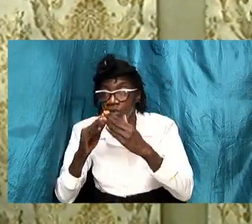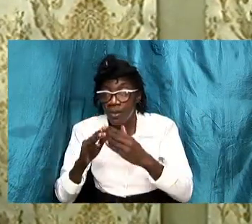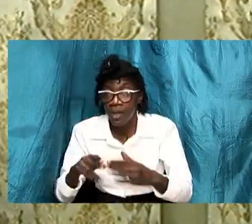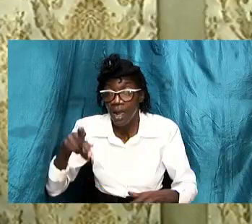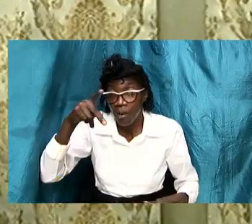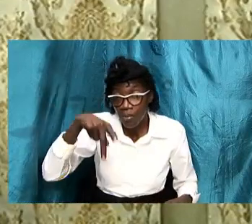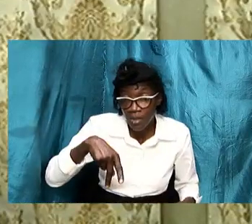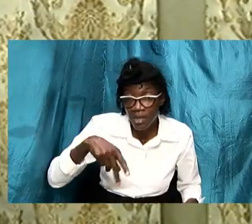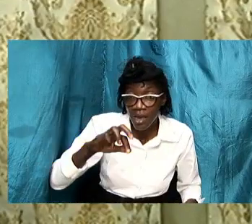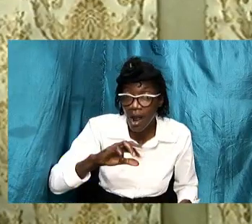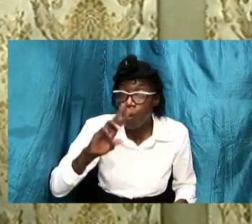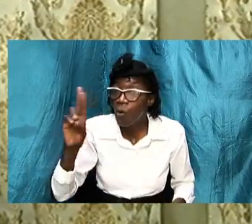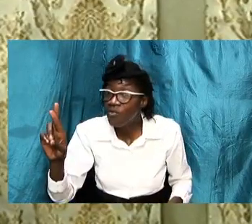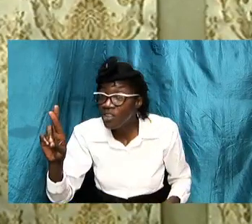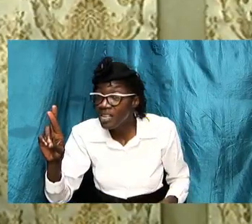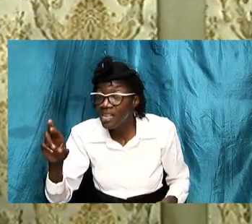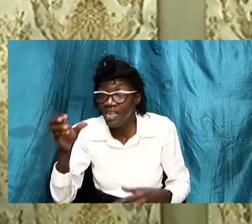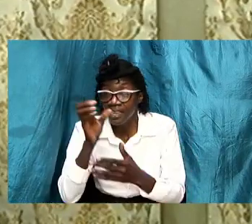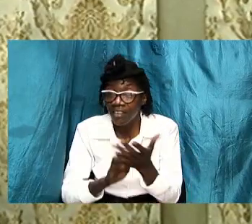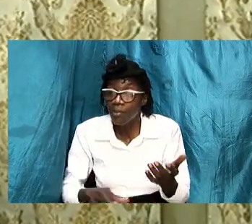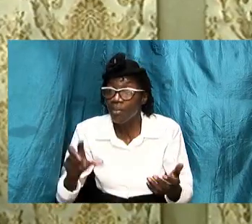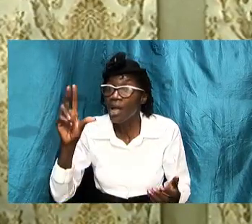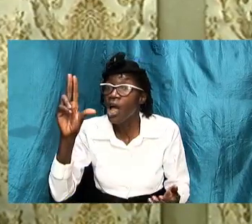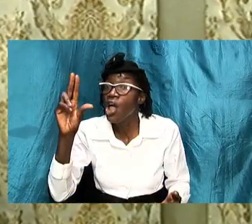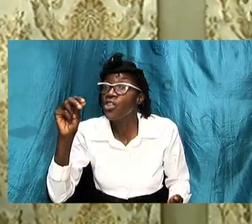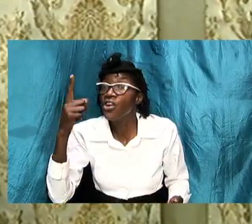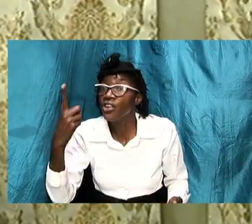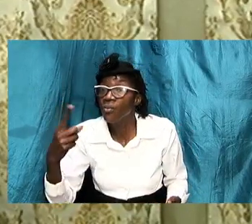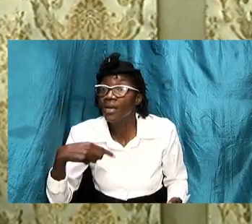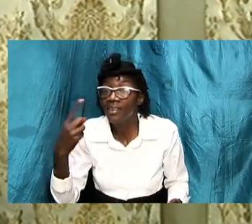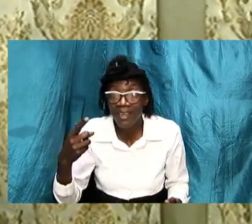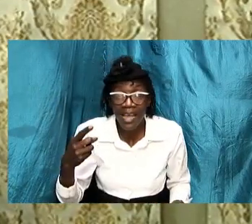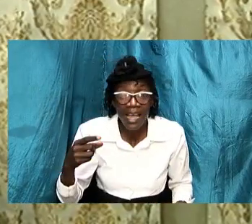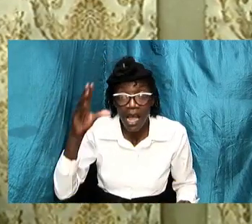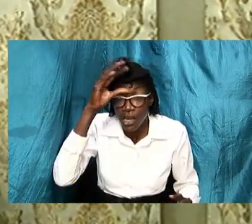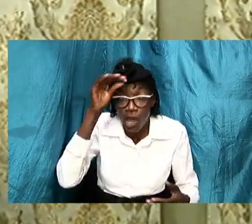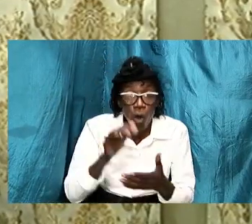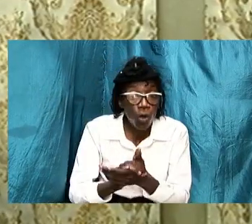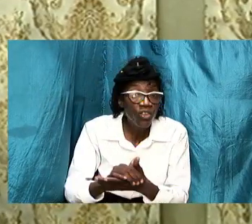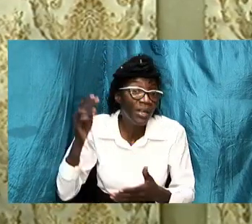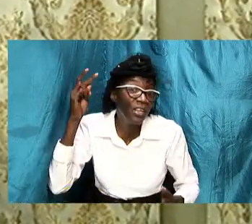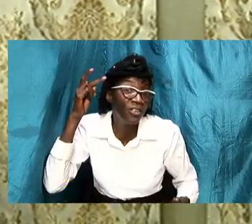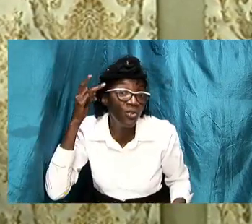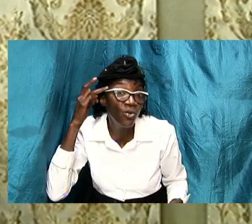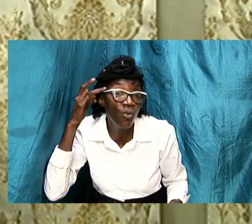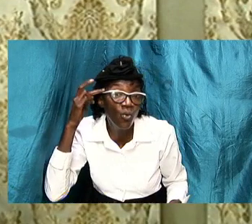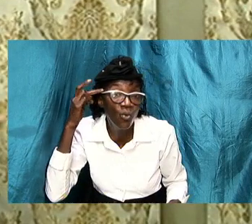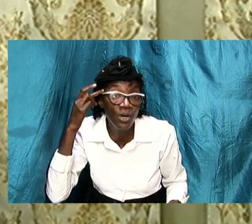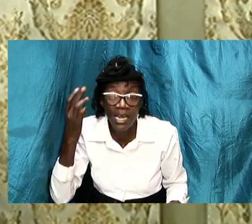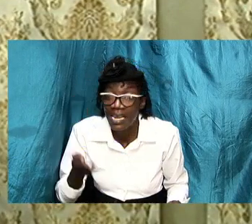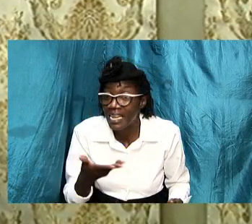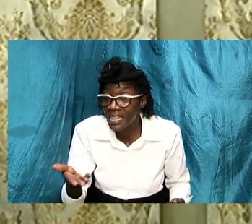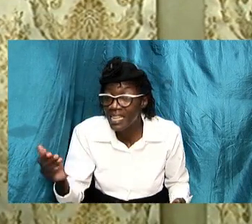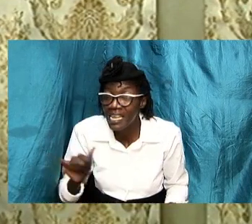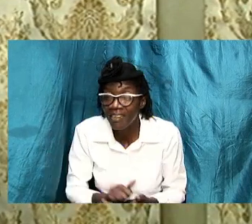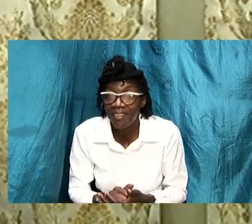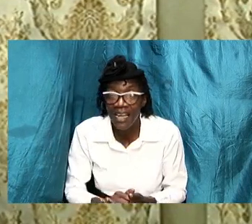husband is known clearly linking his being known to the work that this virtual virtuous woman does